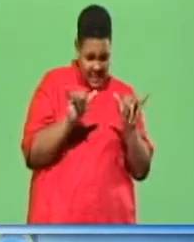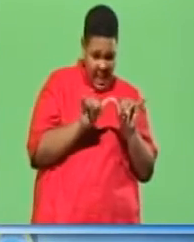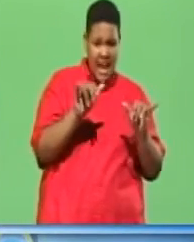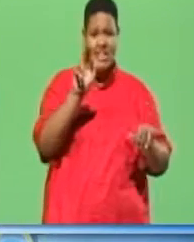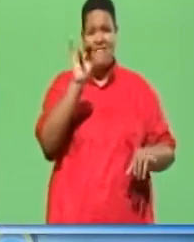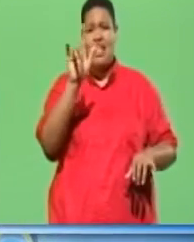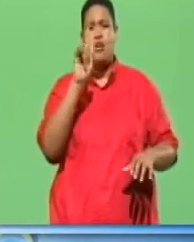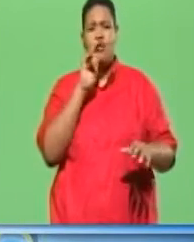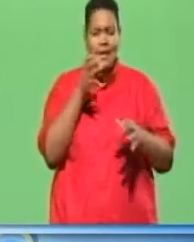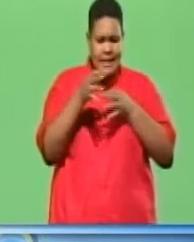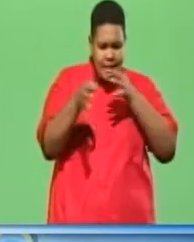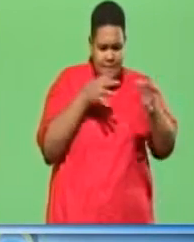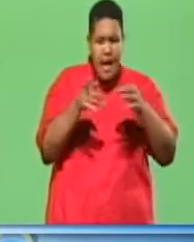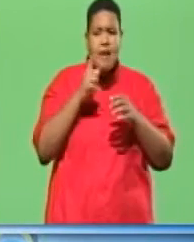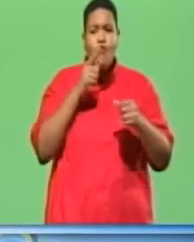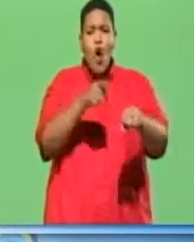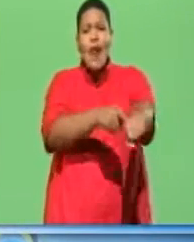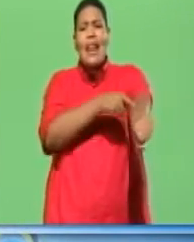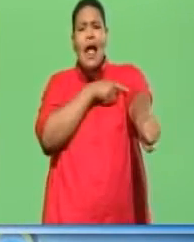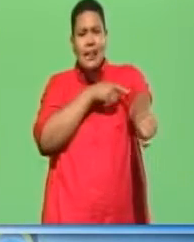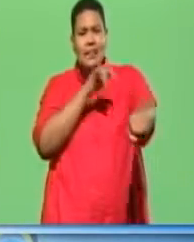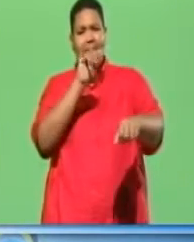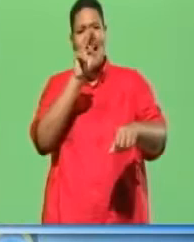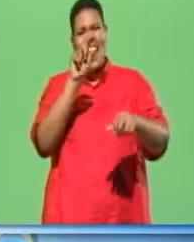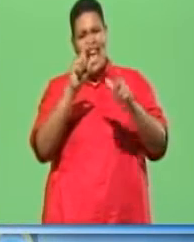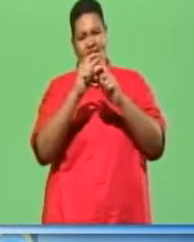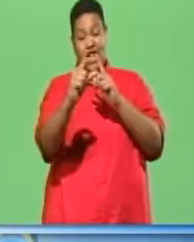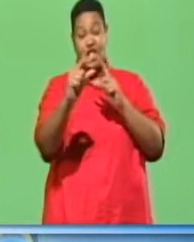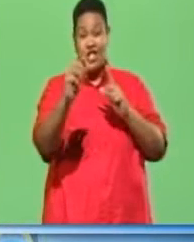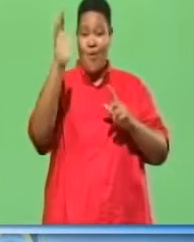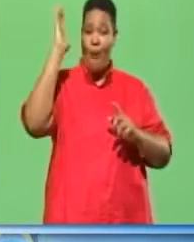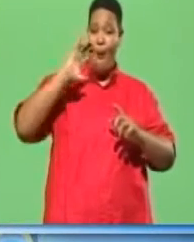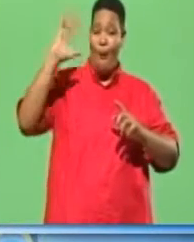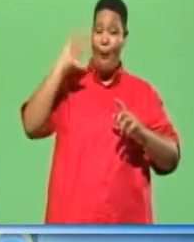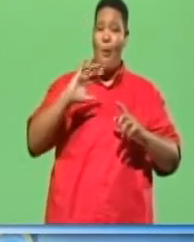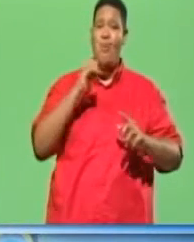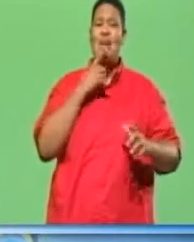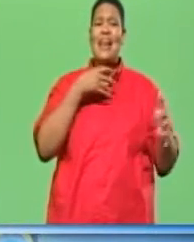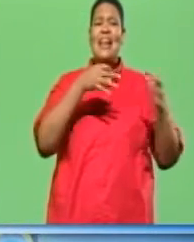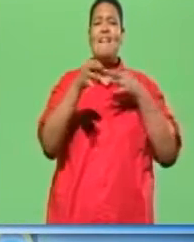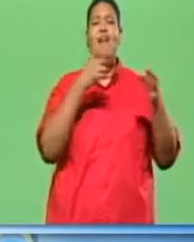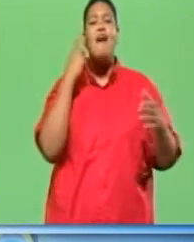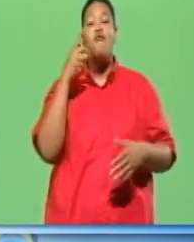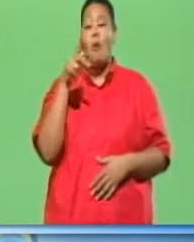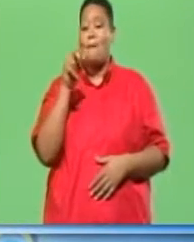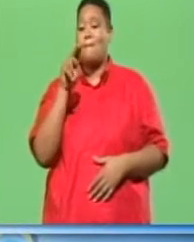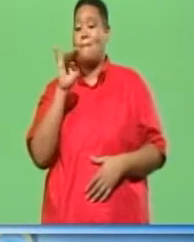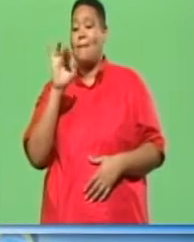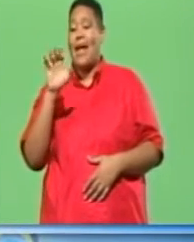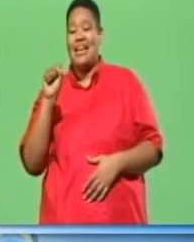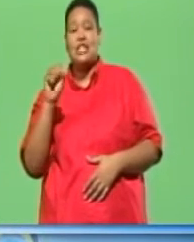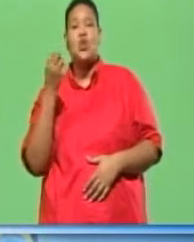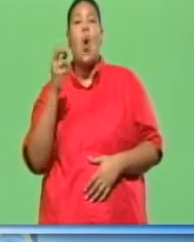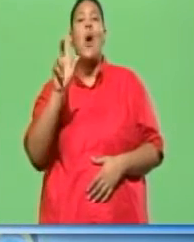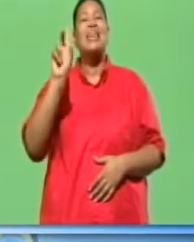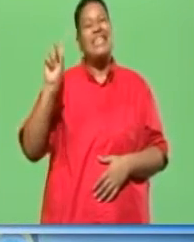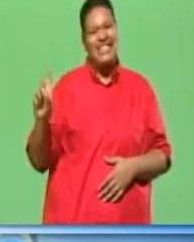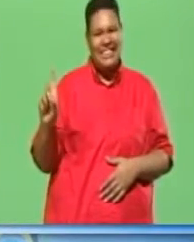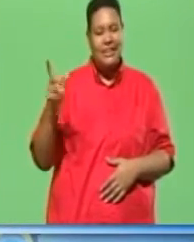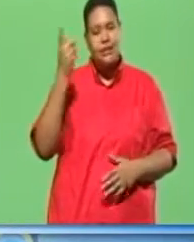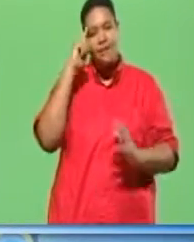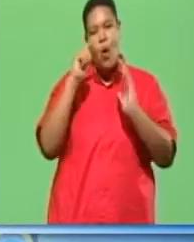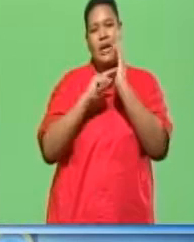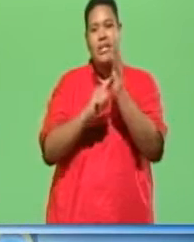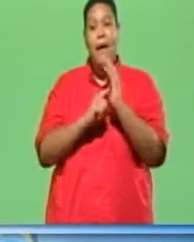defined in terms of its length in inches. In the old days, these were defined in terms of pennies or d. For